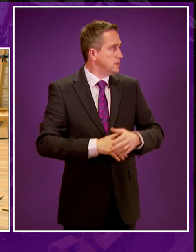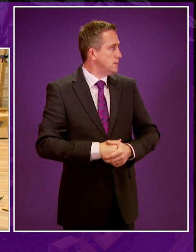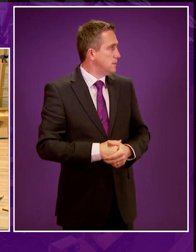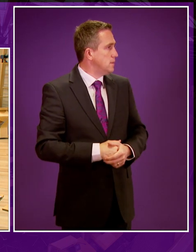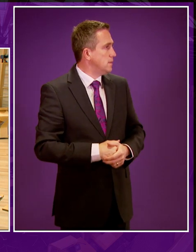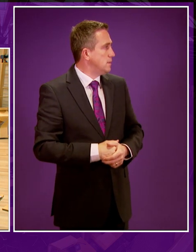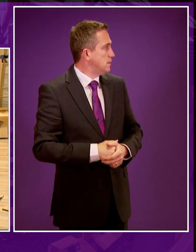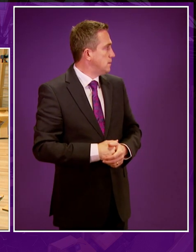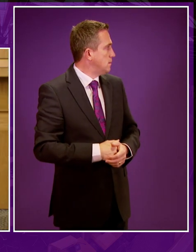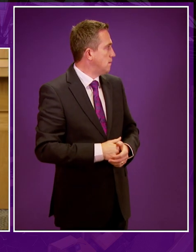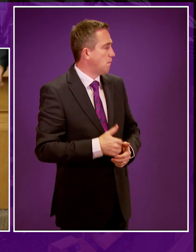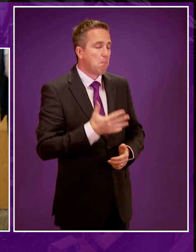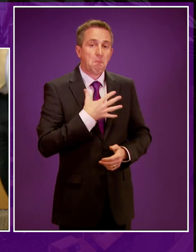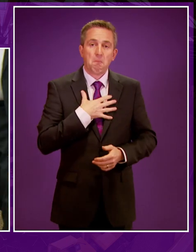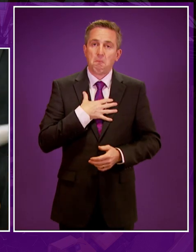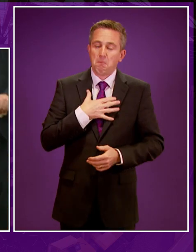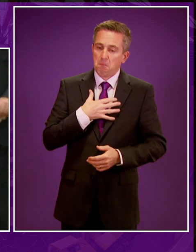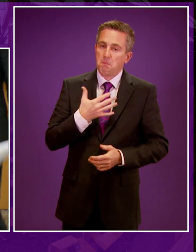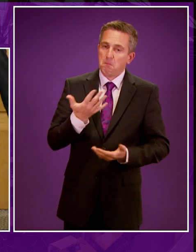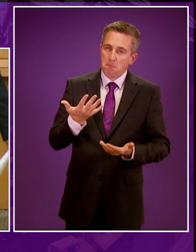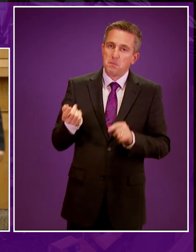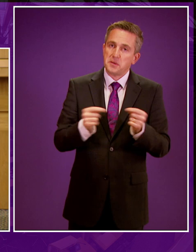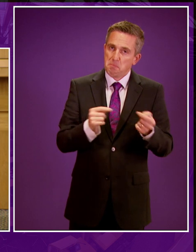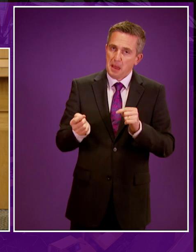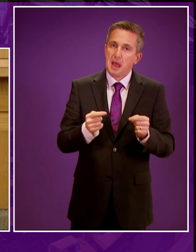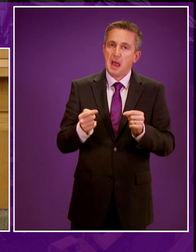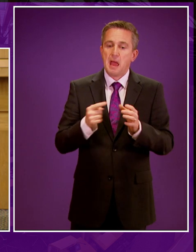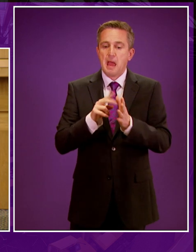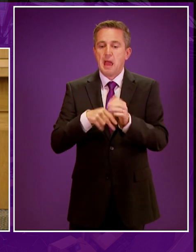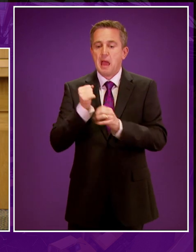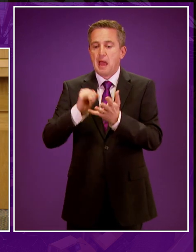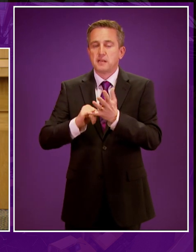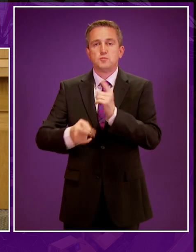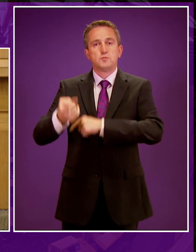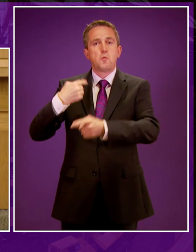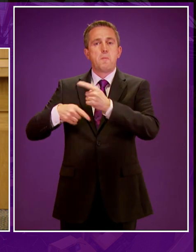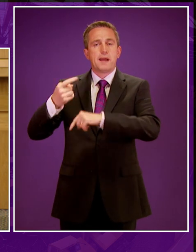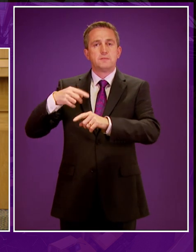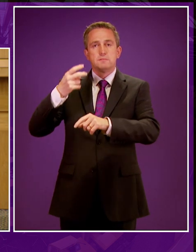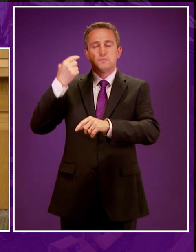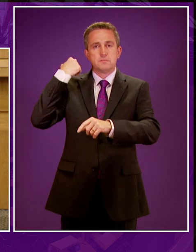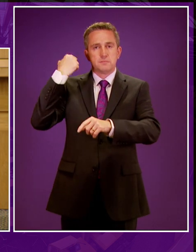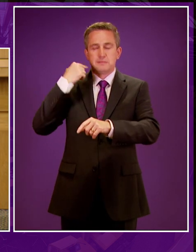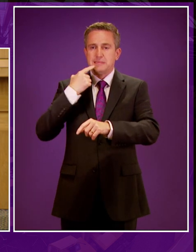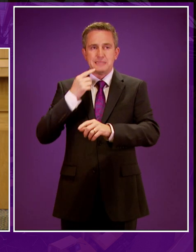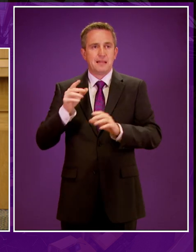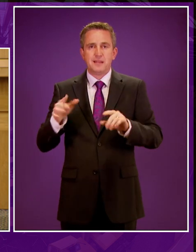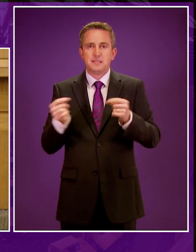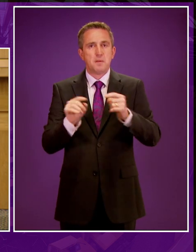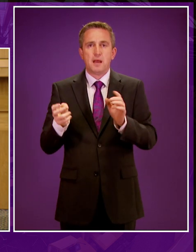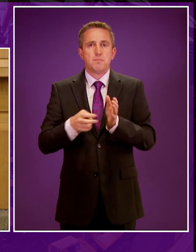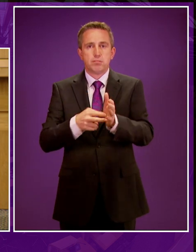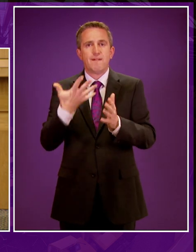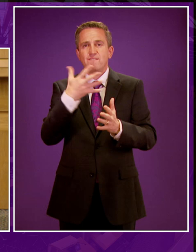officer, it has been a strange debate. Angus Macdonald wanted to take us back to the Eocene epoch, complaining that this debate had not been scheduled